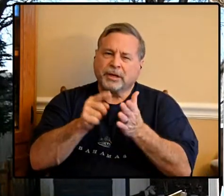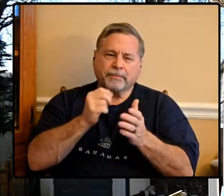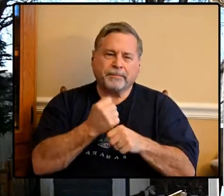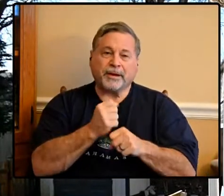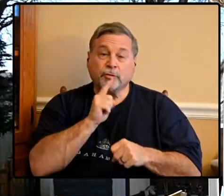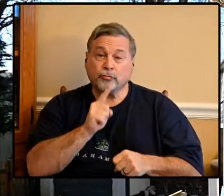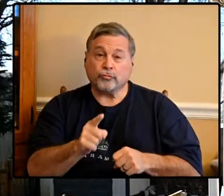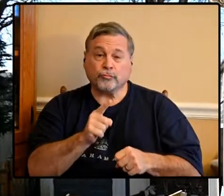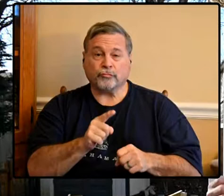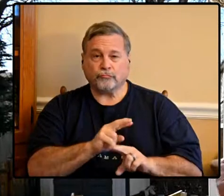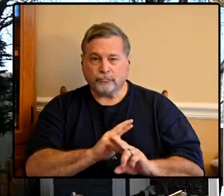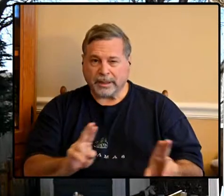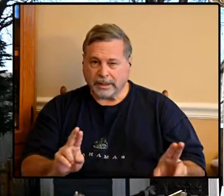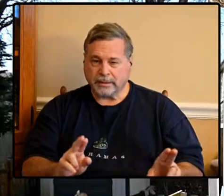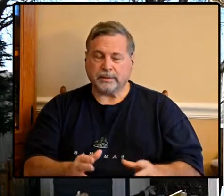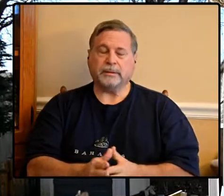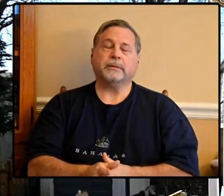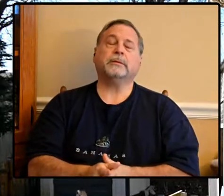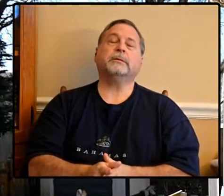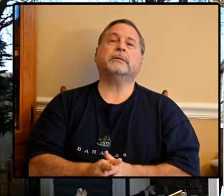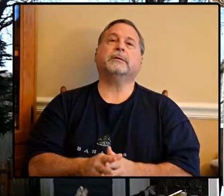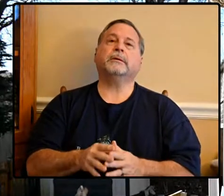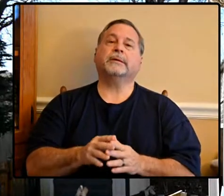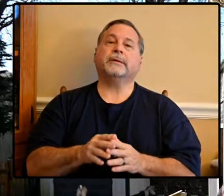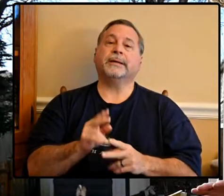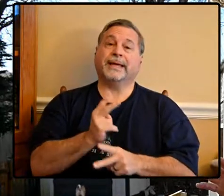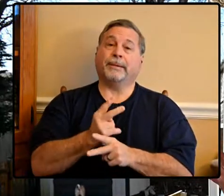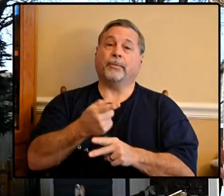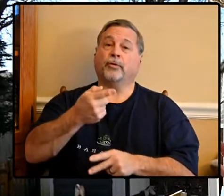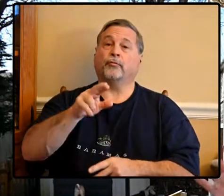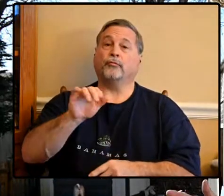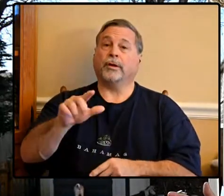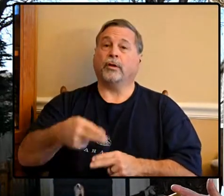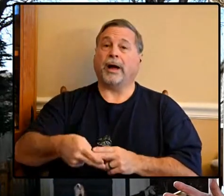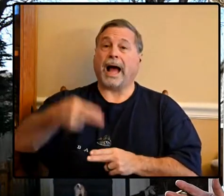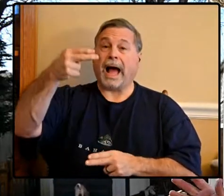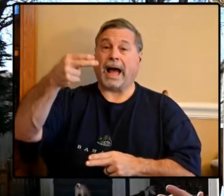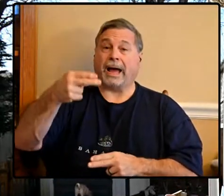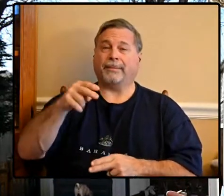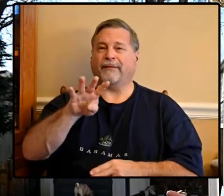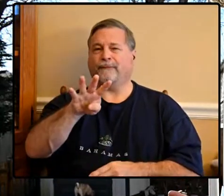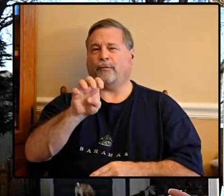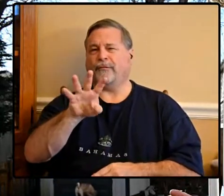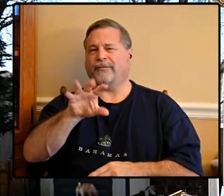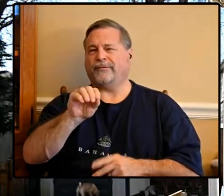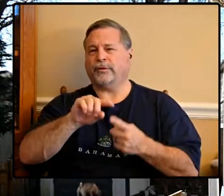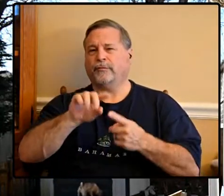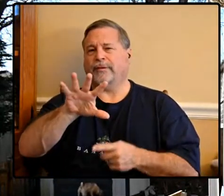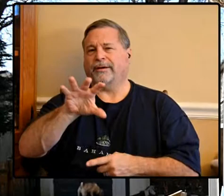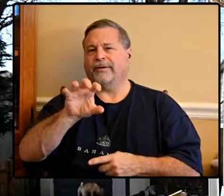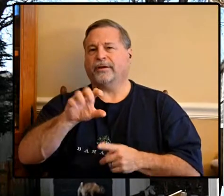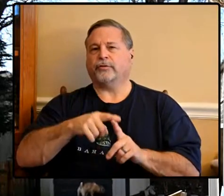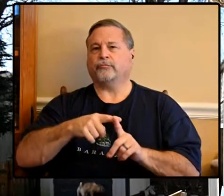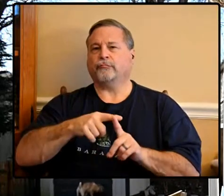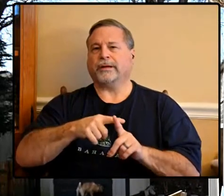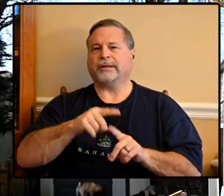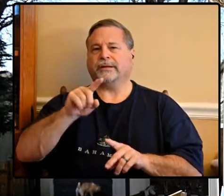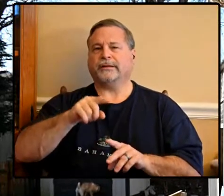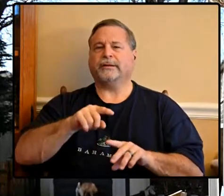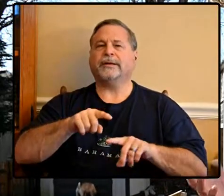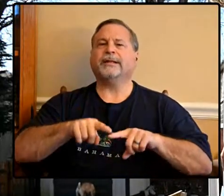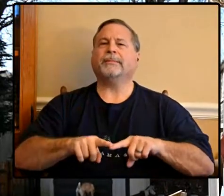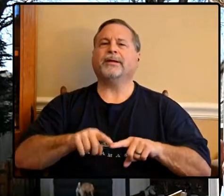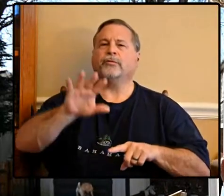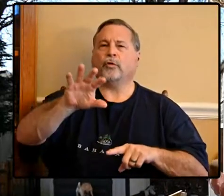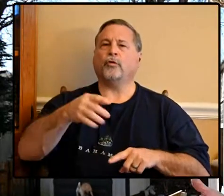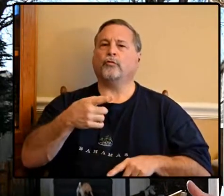point you want your grill on high so you're be about 450 degrees to 500 degrees whatever your grill does if